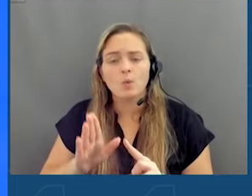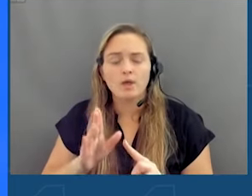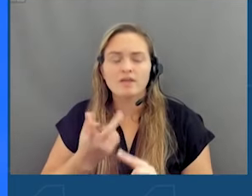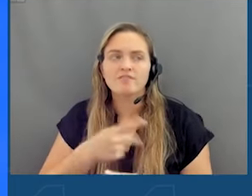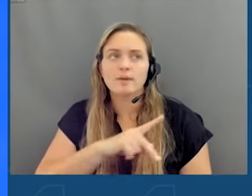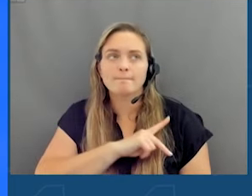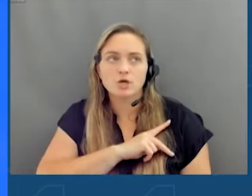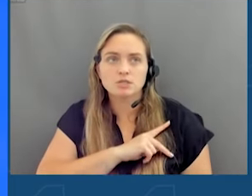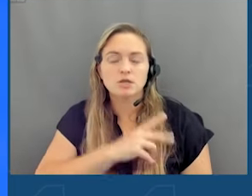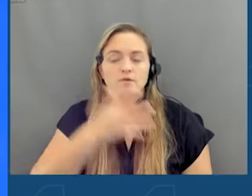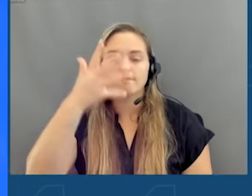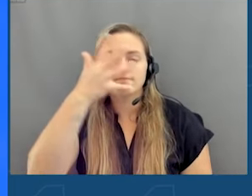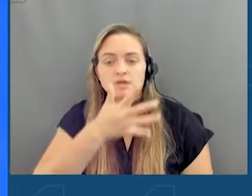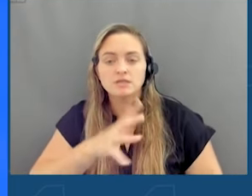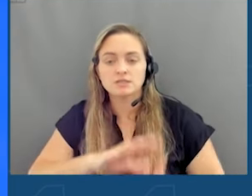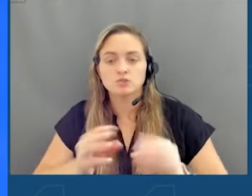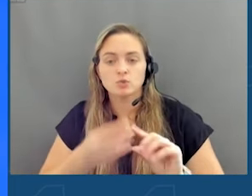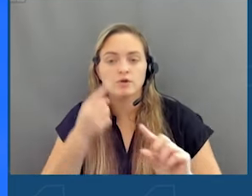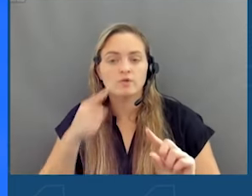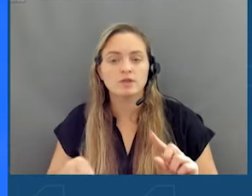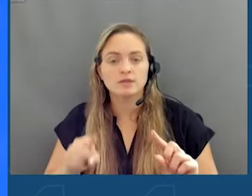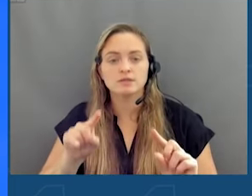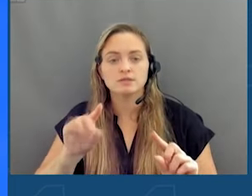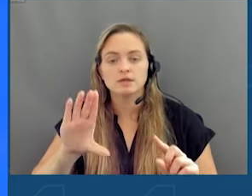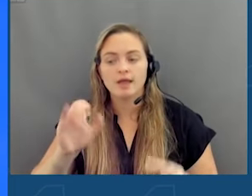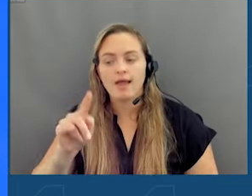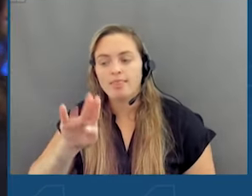face and story to this, Kathleen Spence.